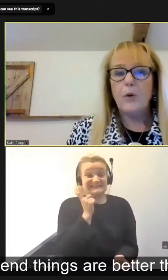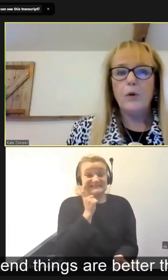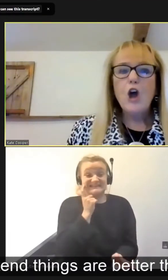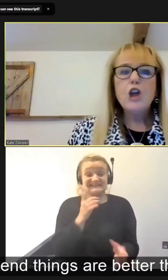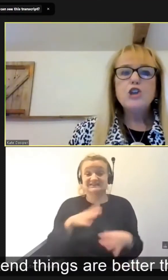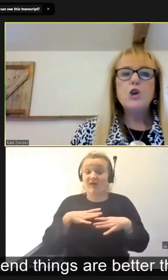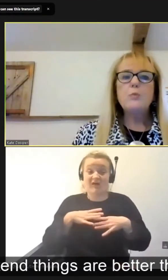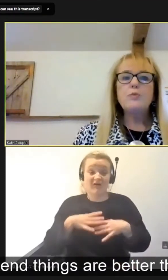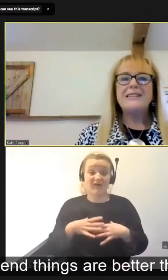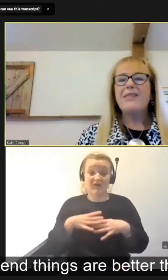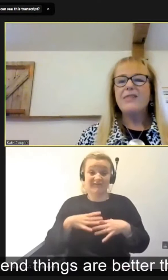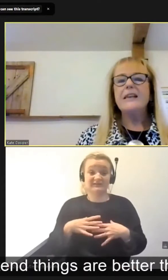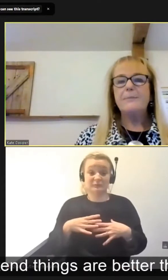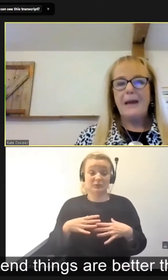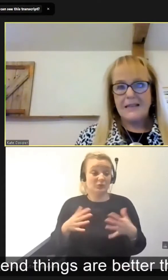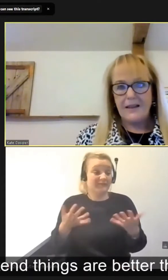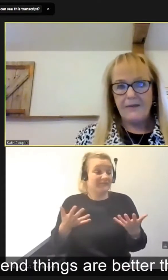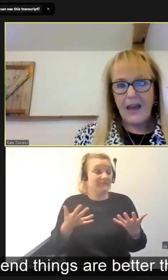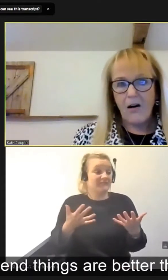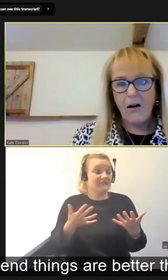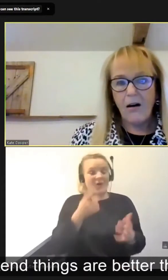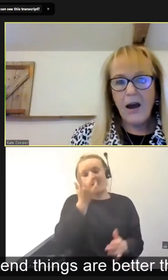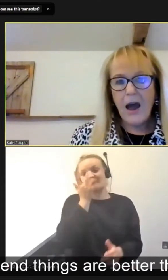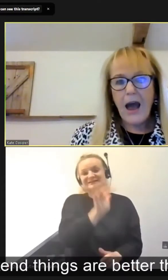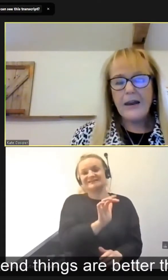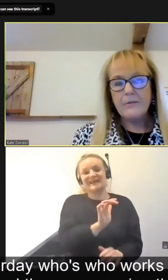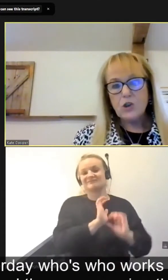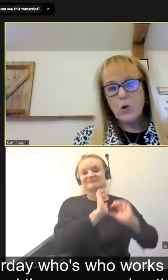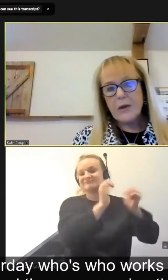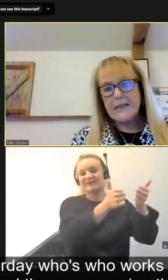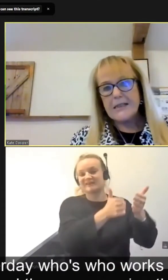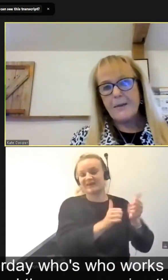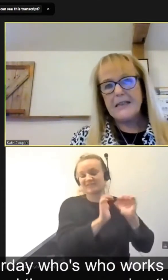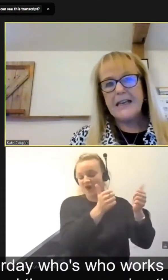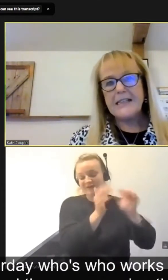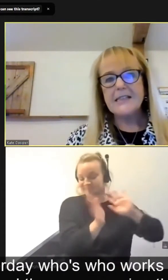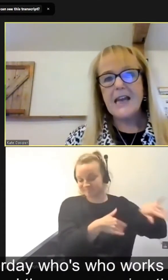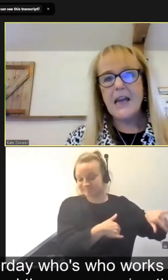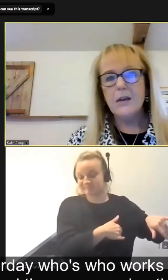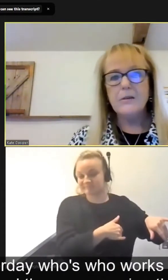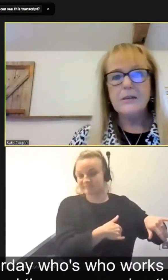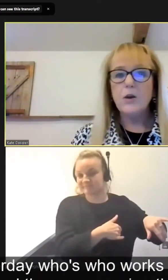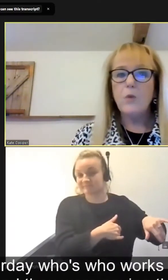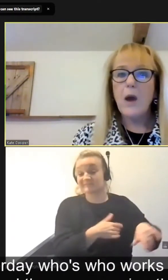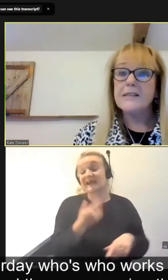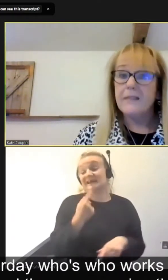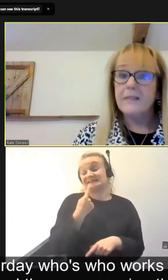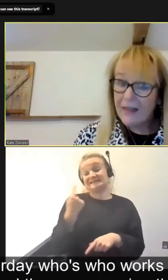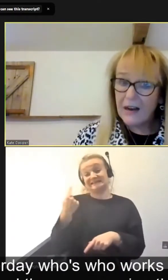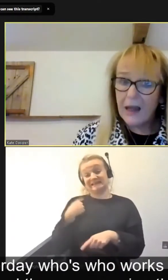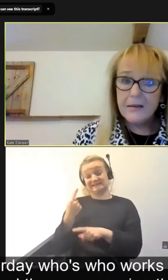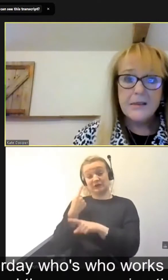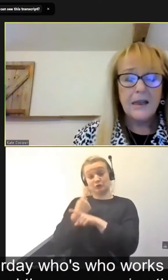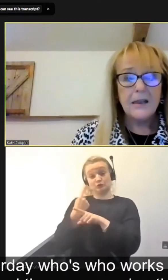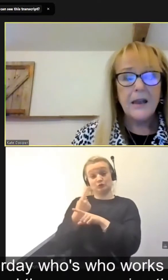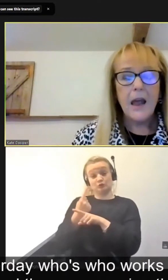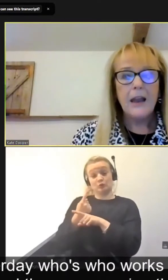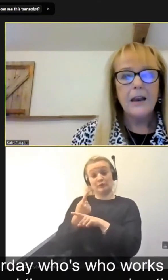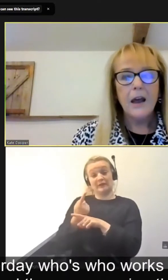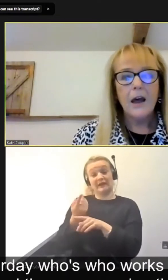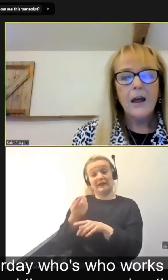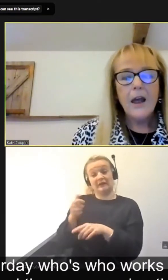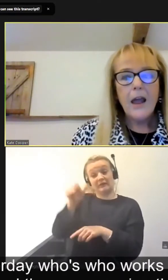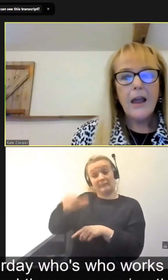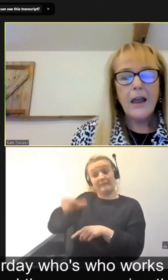comfortable to pretend things are better than they are. And I was talking to somebody yesterday who's who works in the Netherlands in,